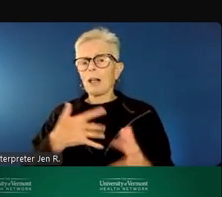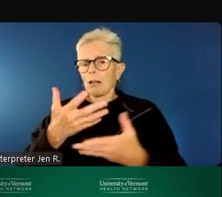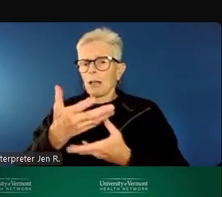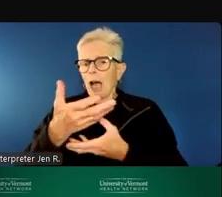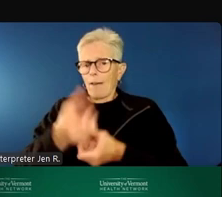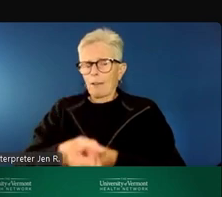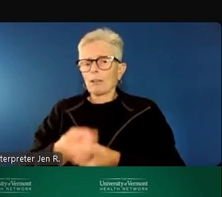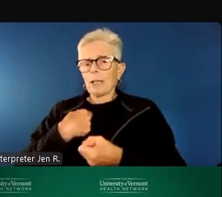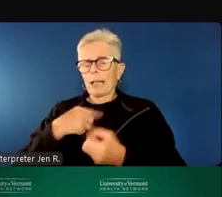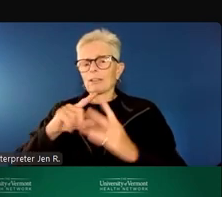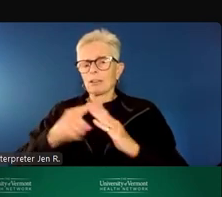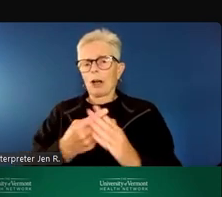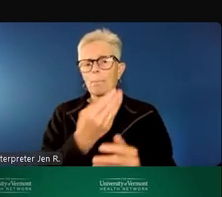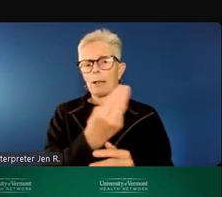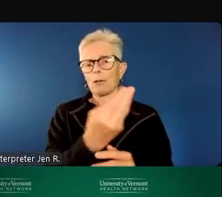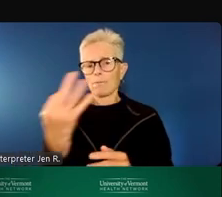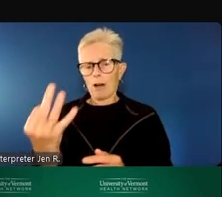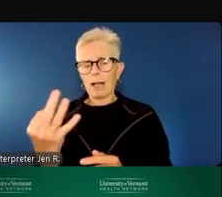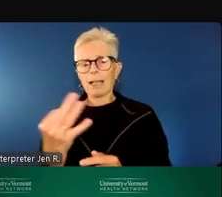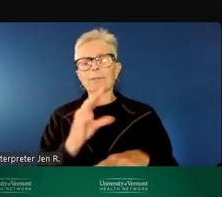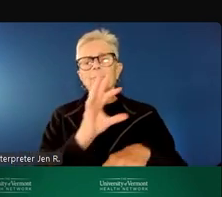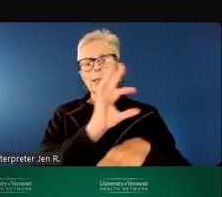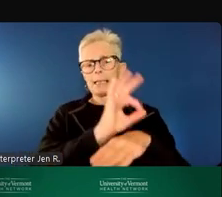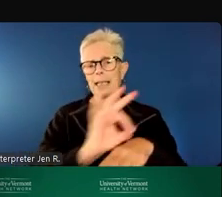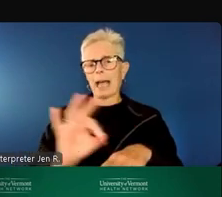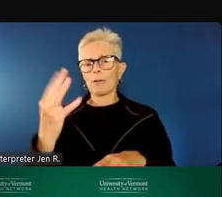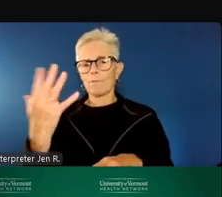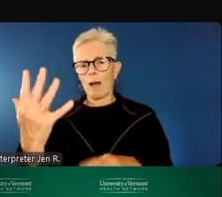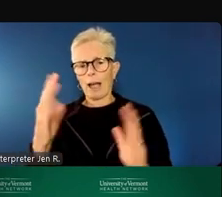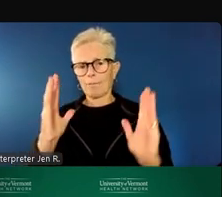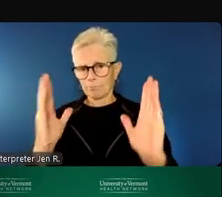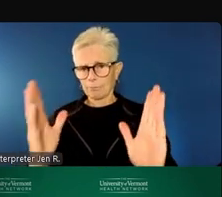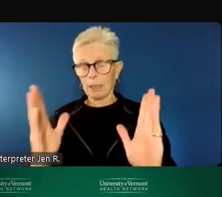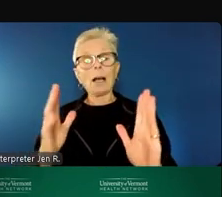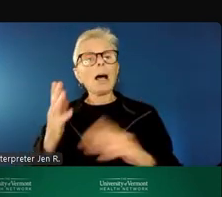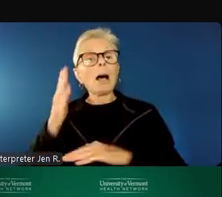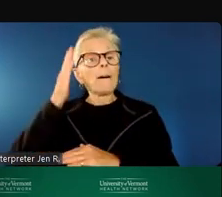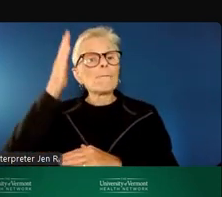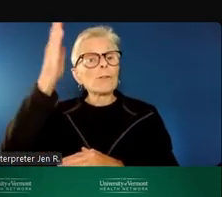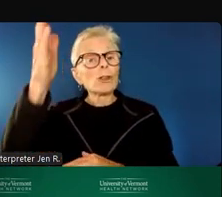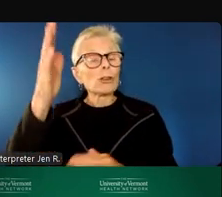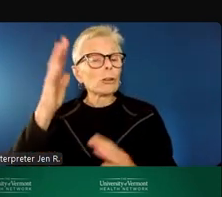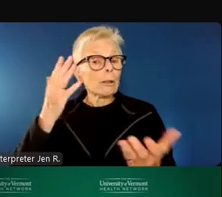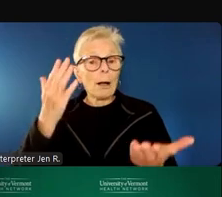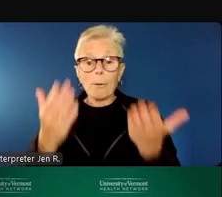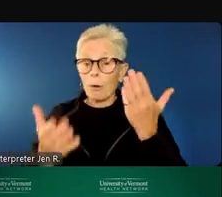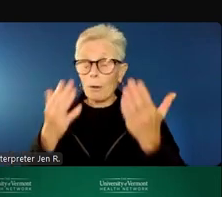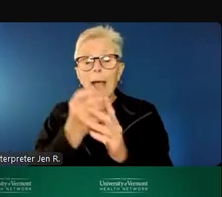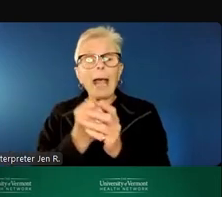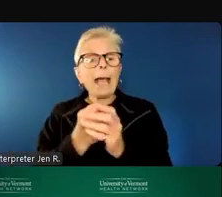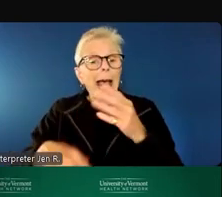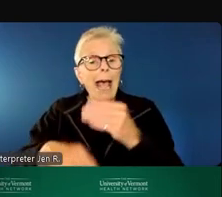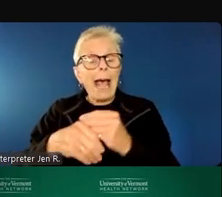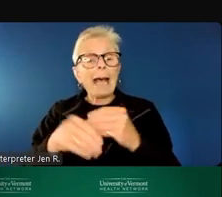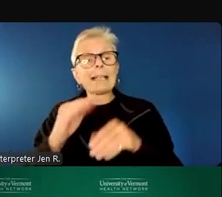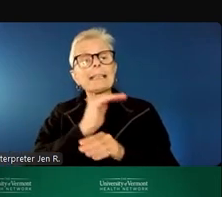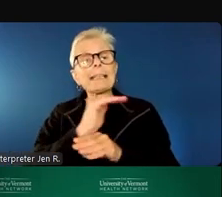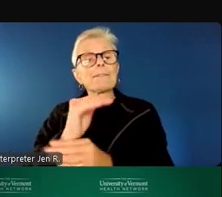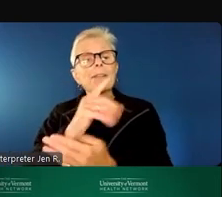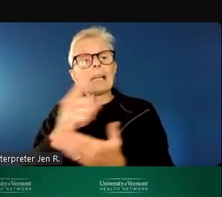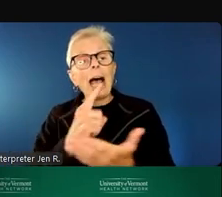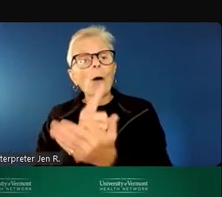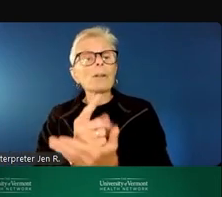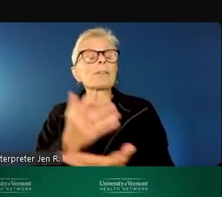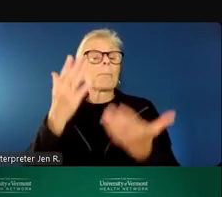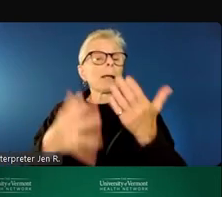start Monday through Friday, 9 to 5. In the future, we might look to expand hours into the evenings or possibly on weekends.